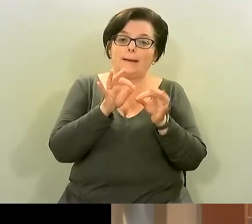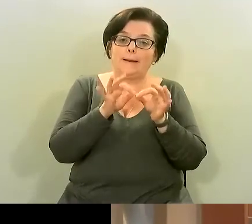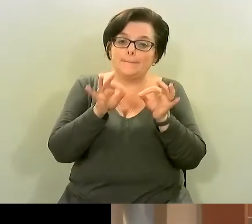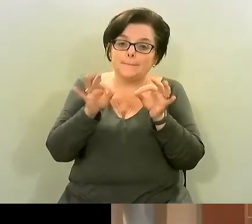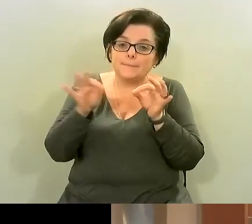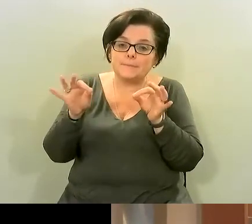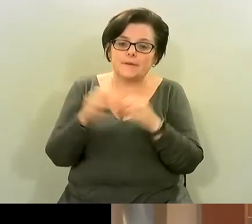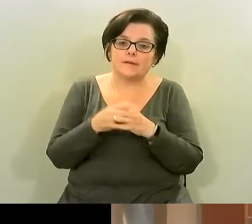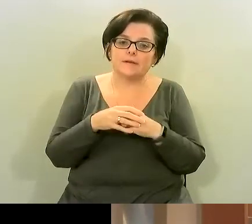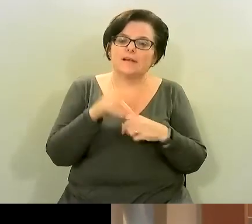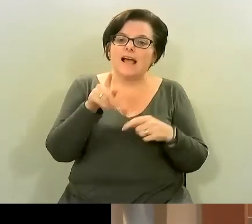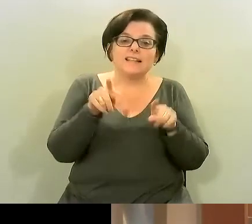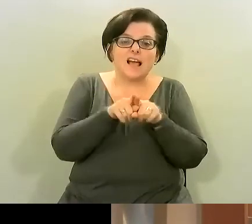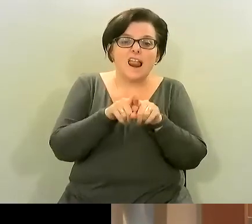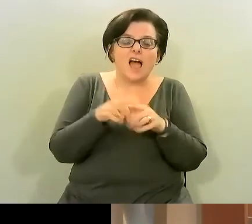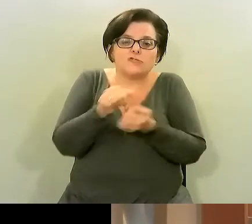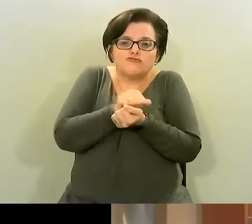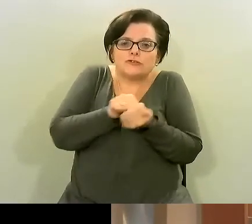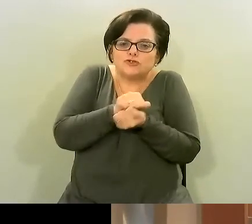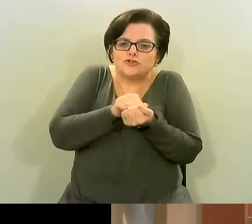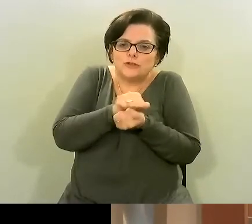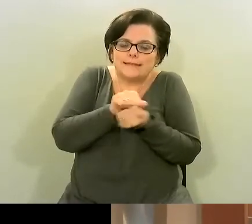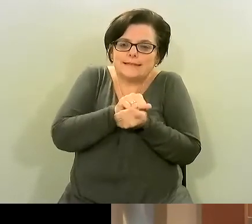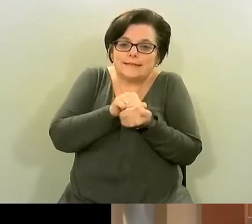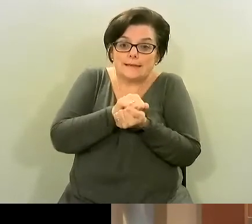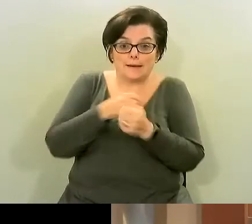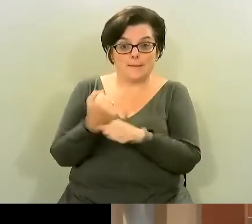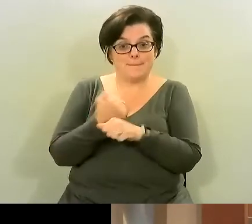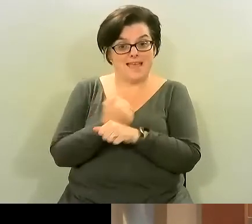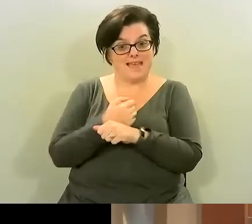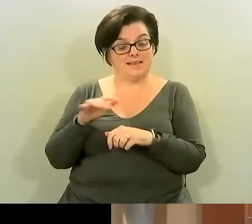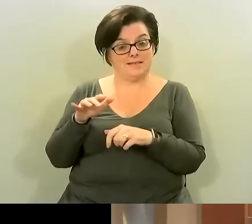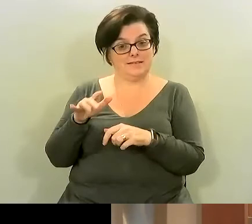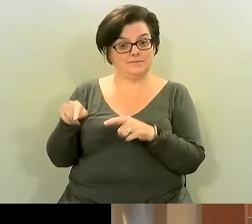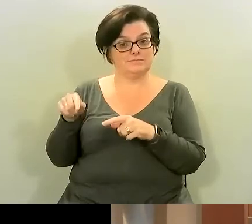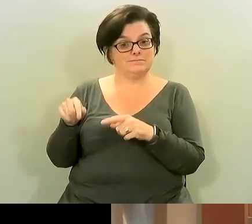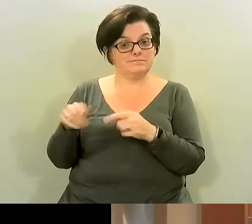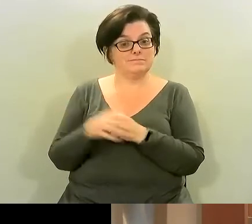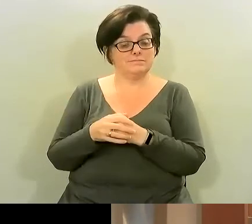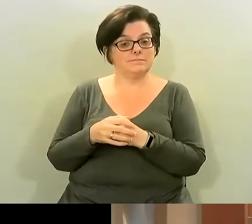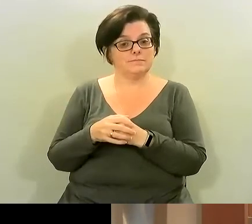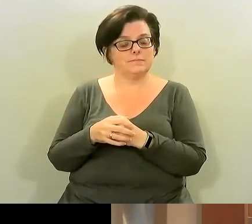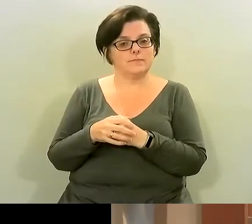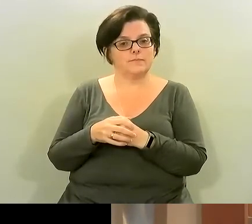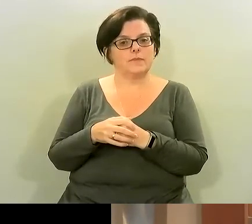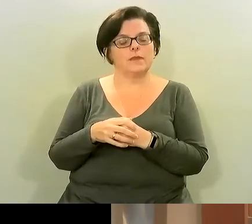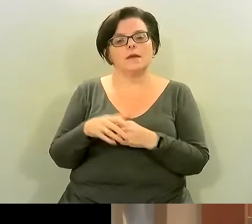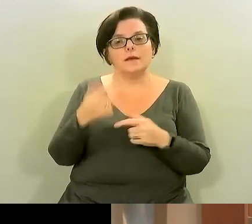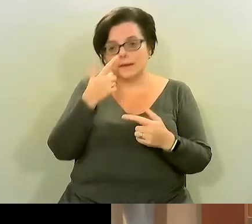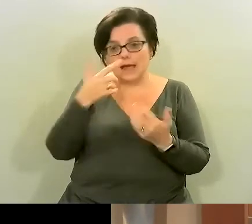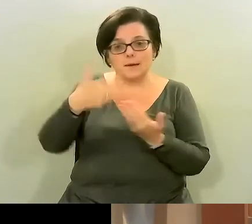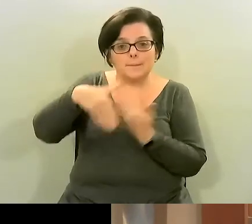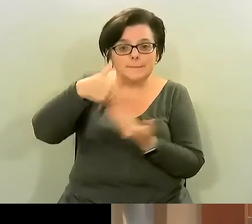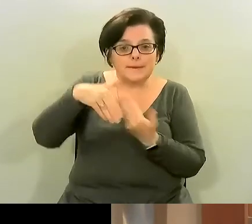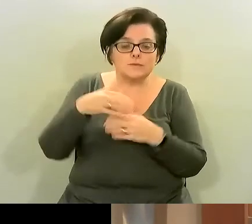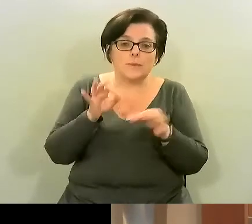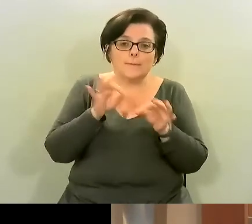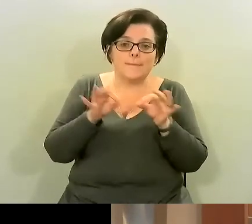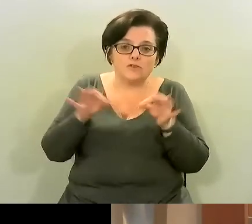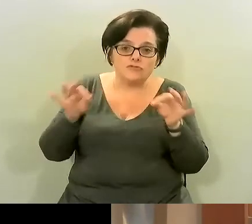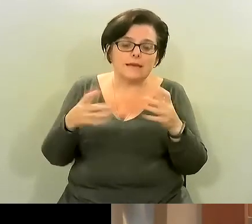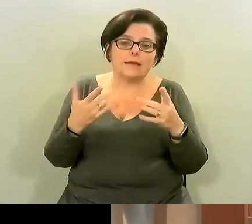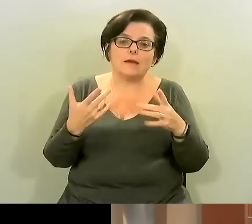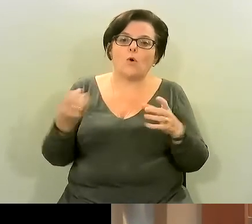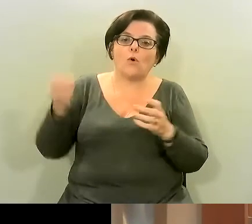nibs are little crunchy bits made in that process and you can chop like you know you can chop berries with you there you can put on your oatmeal